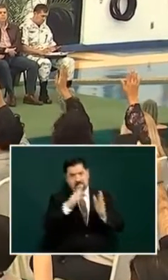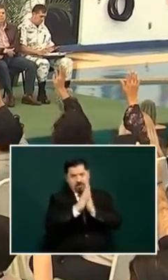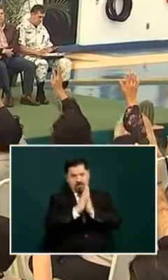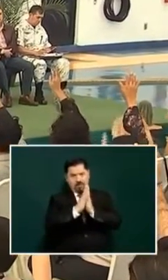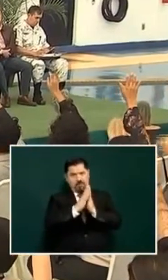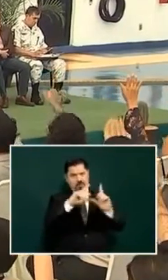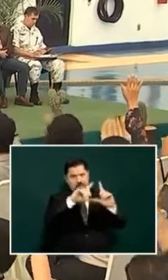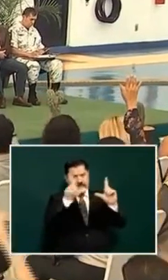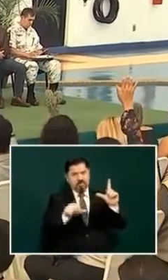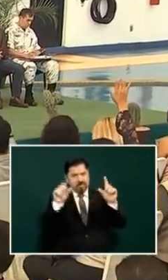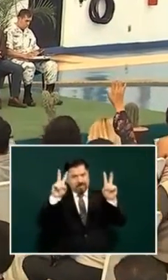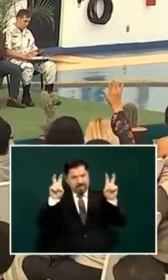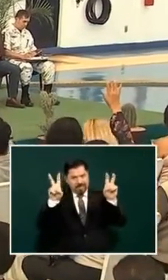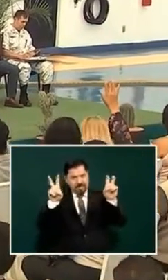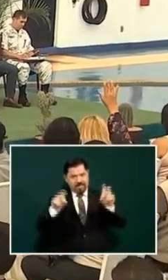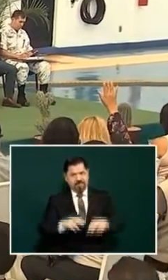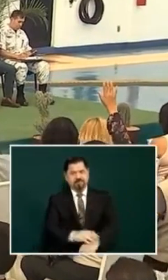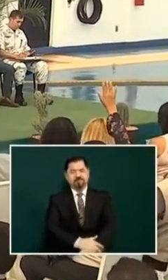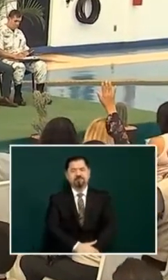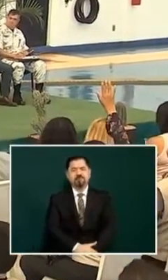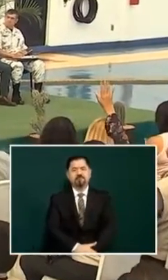someone from Mexico